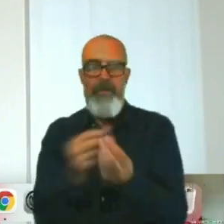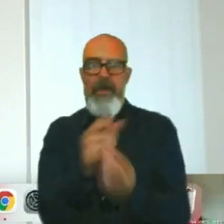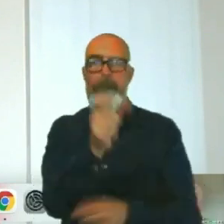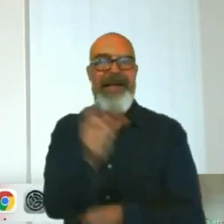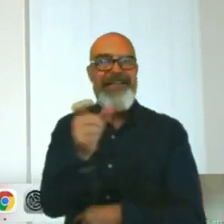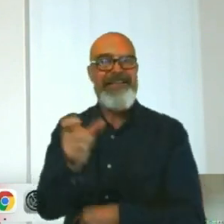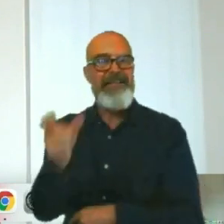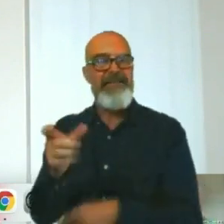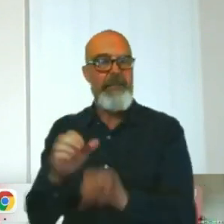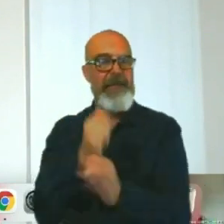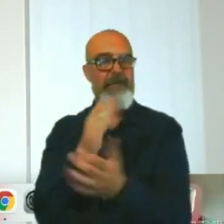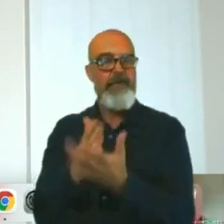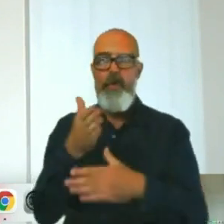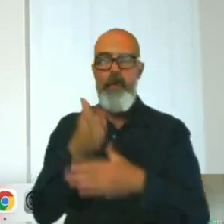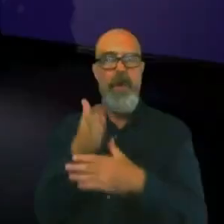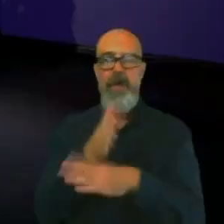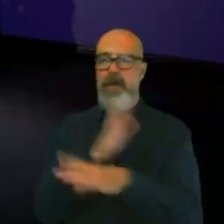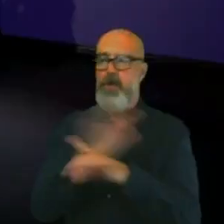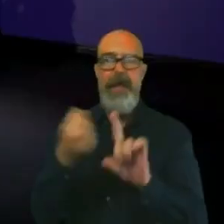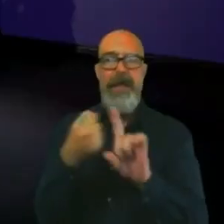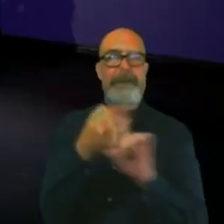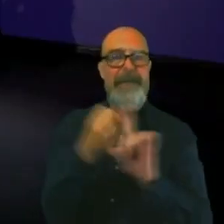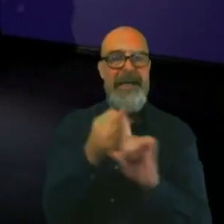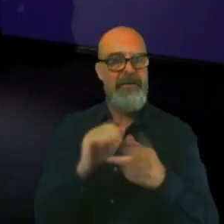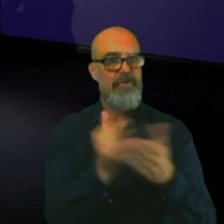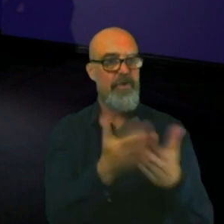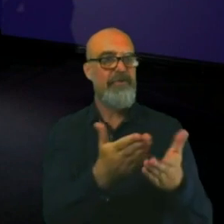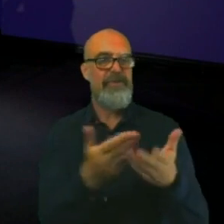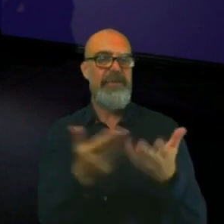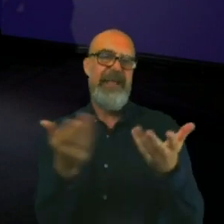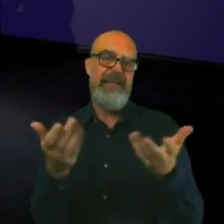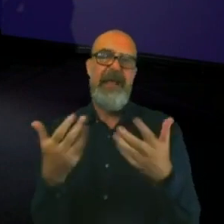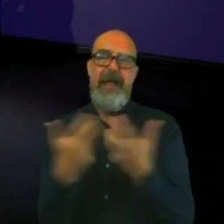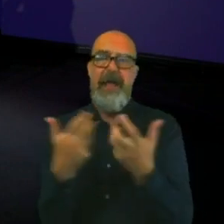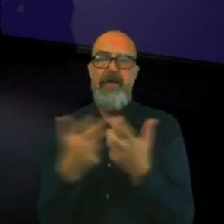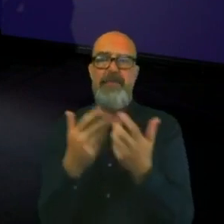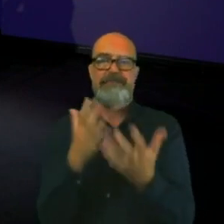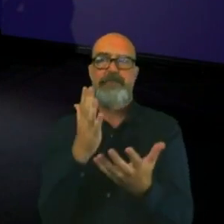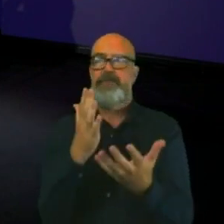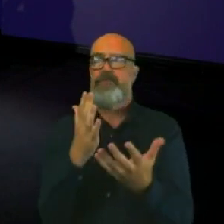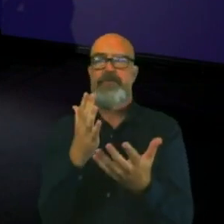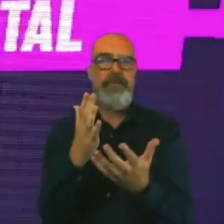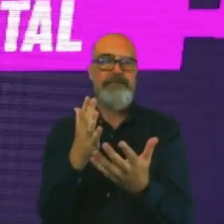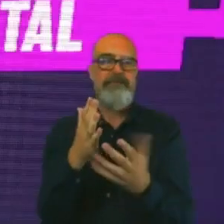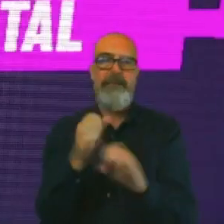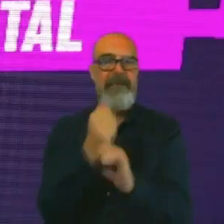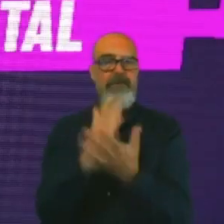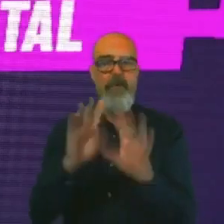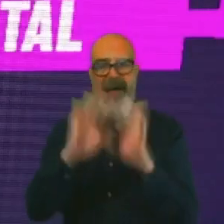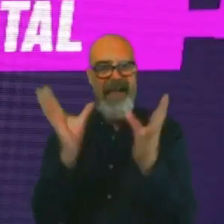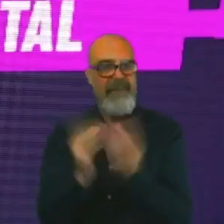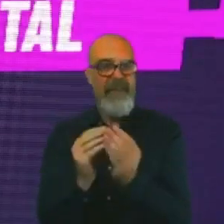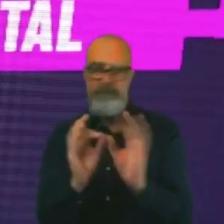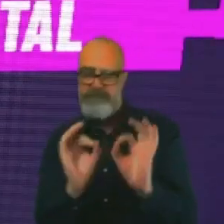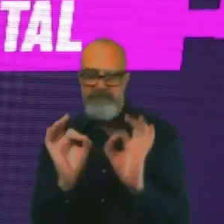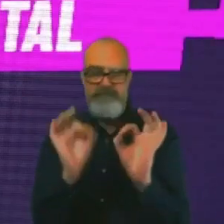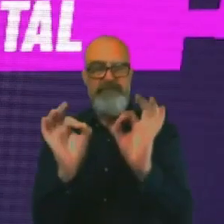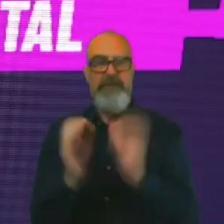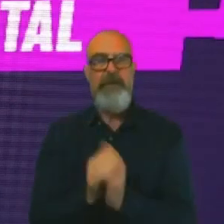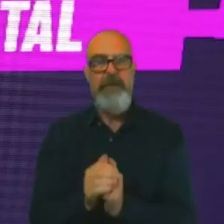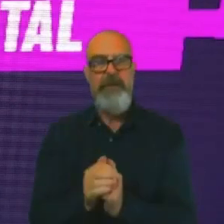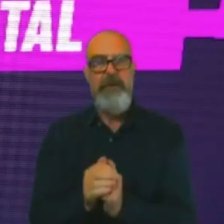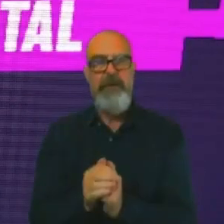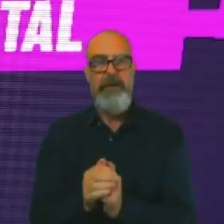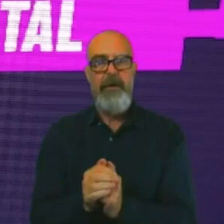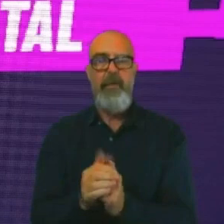have an impact on our service and how we can maximise our running. Absolutely incredible. Like I say, I use the trains a